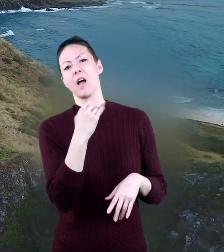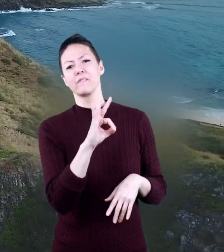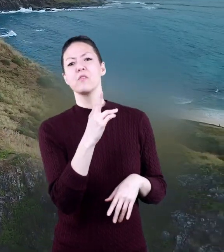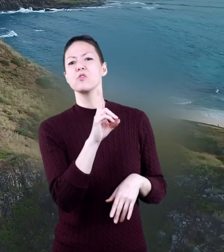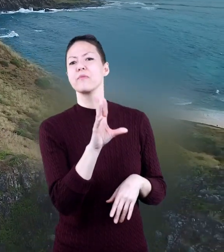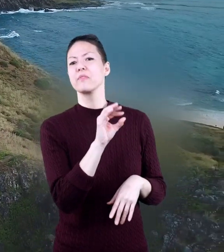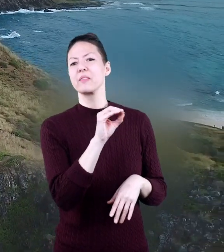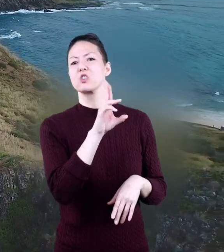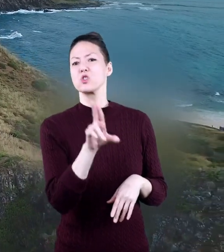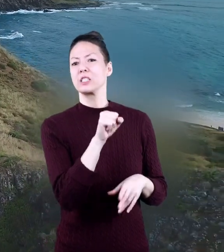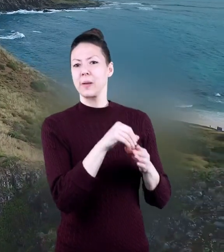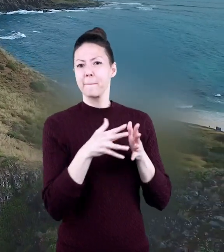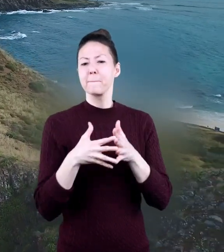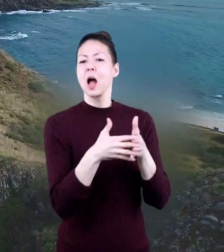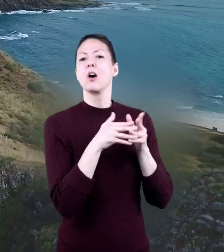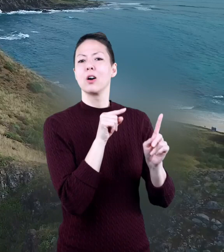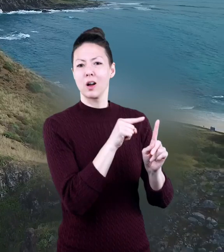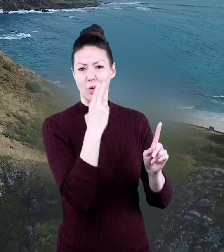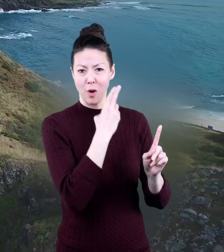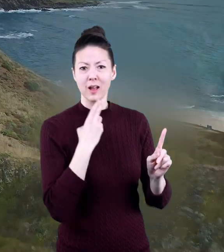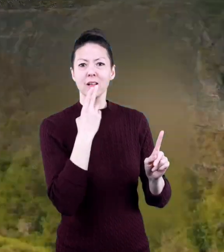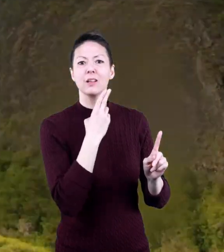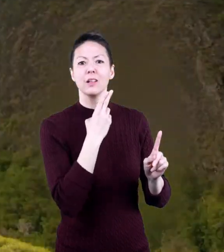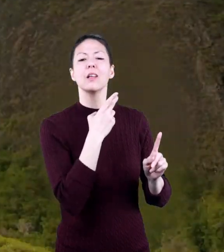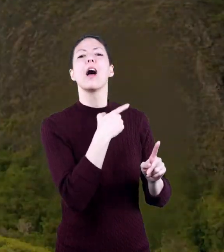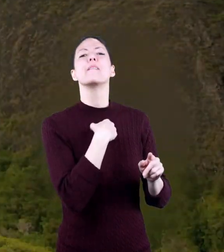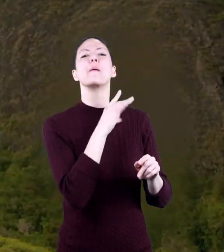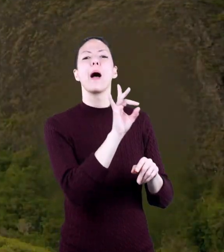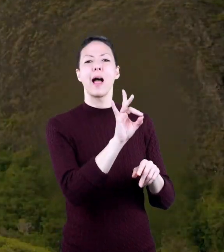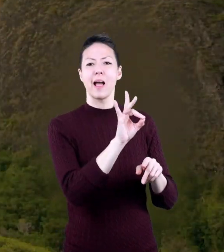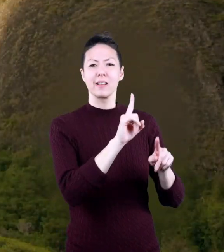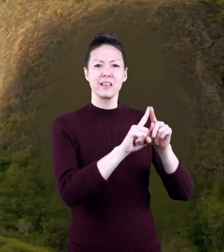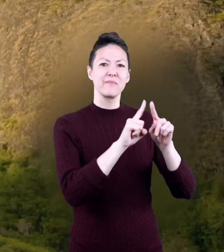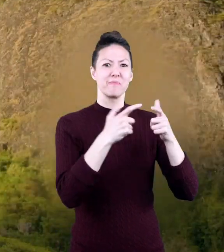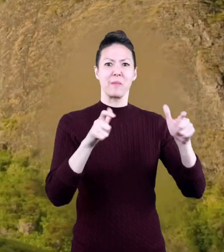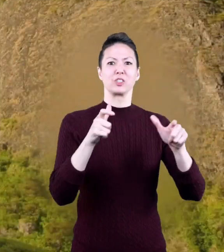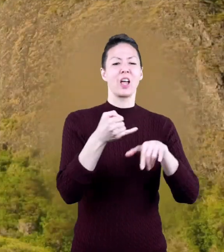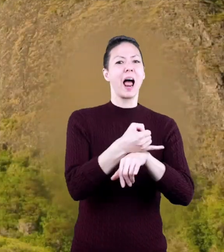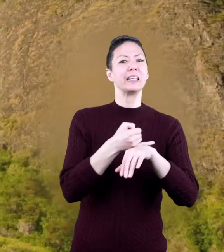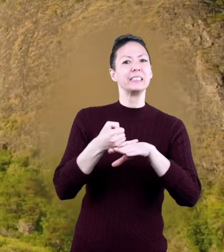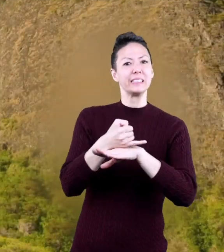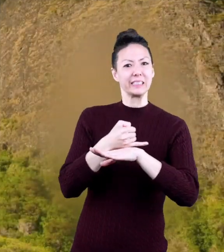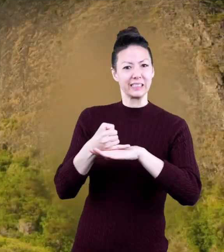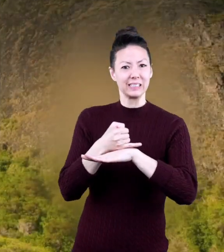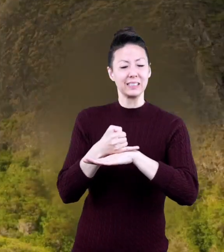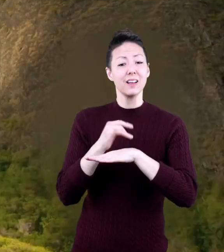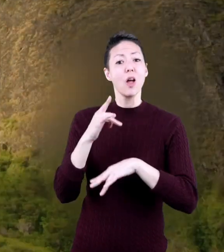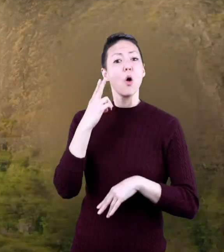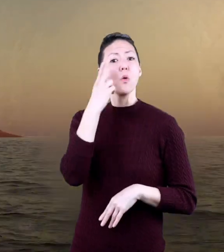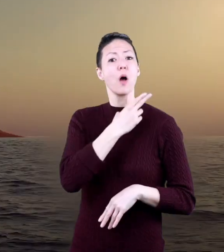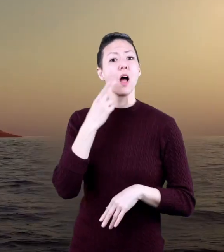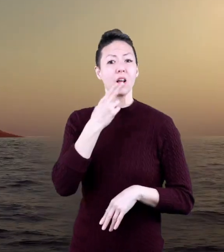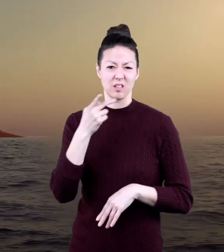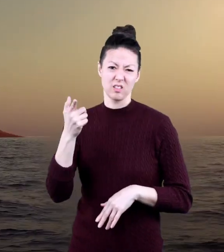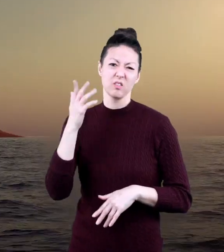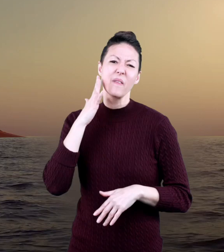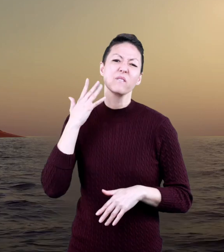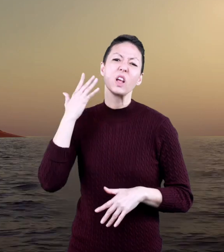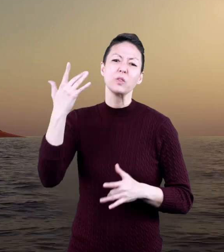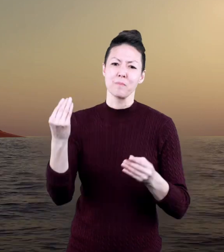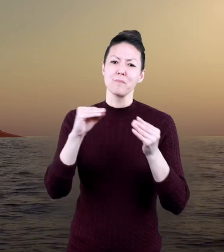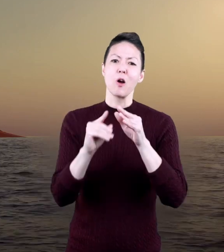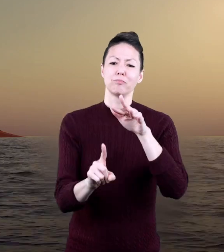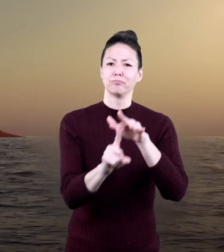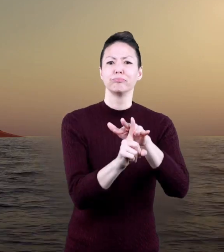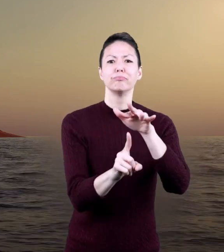of the 50 United States of America, and it's made up of eight major islands. Hawaii will